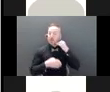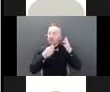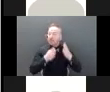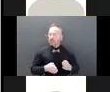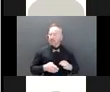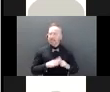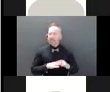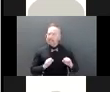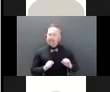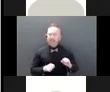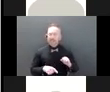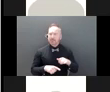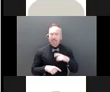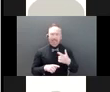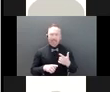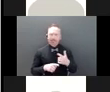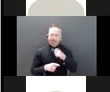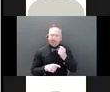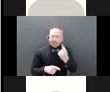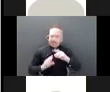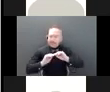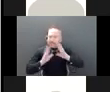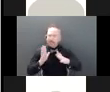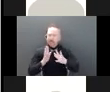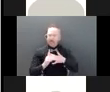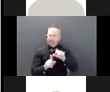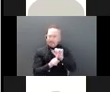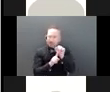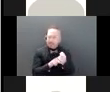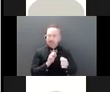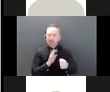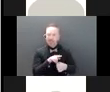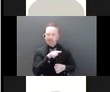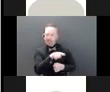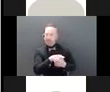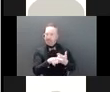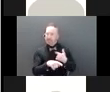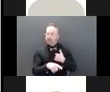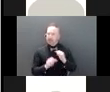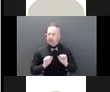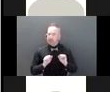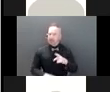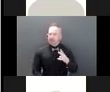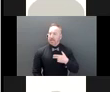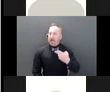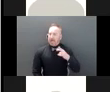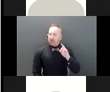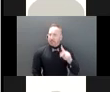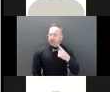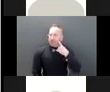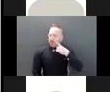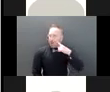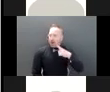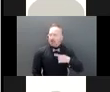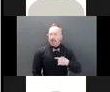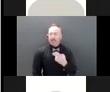appreciating circumstances and they're at risk of harm. And so I encourage you to maybe go back on our website just to check